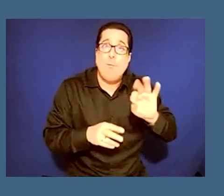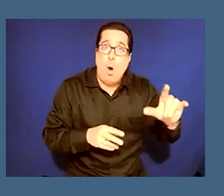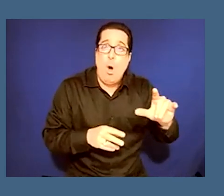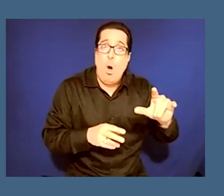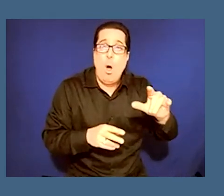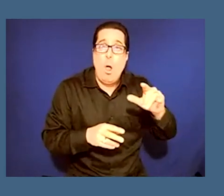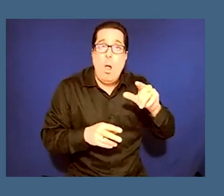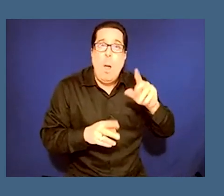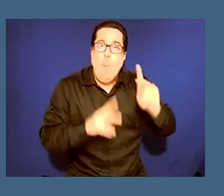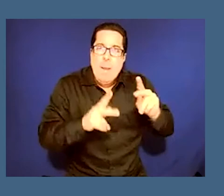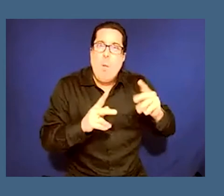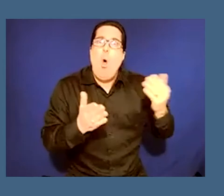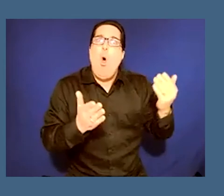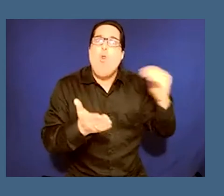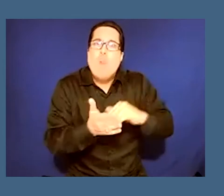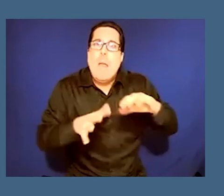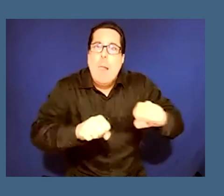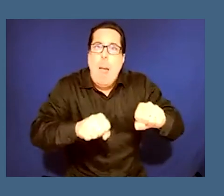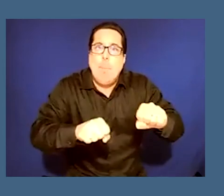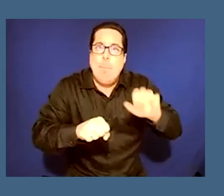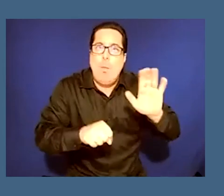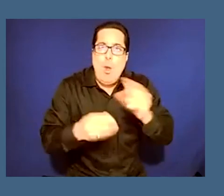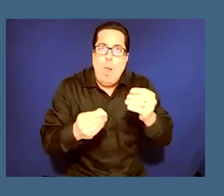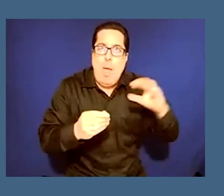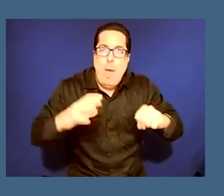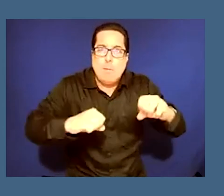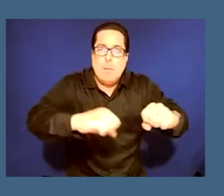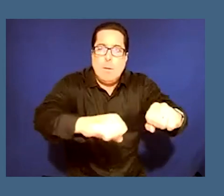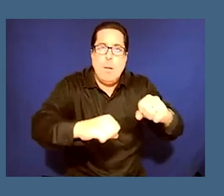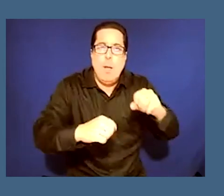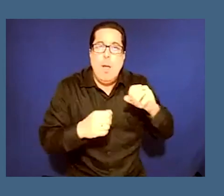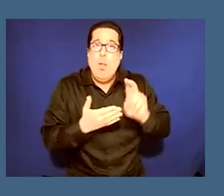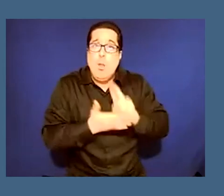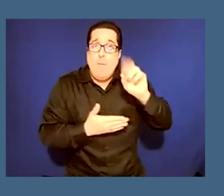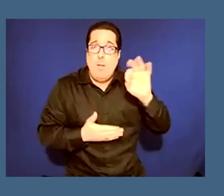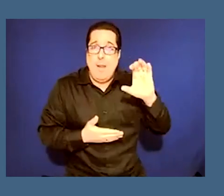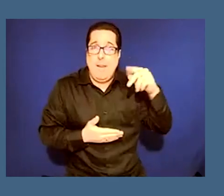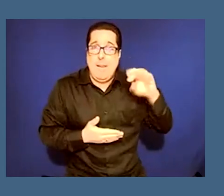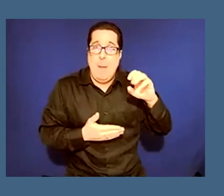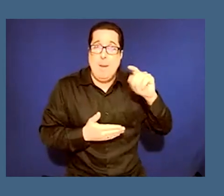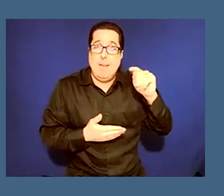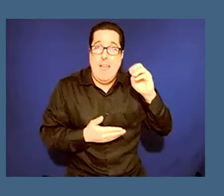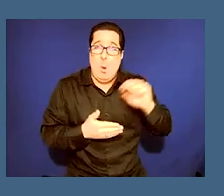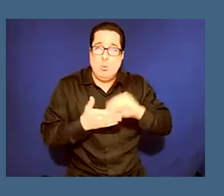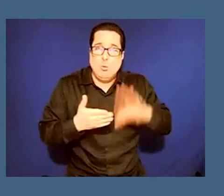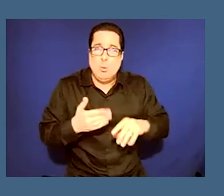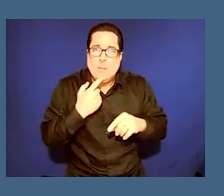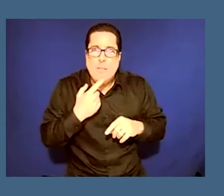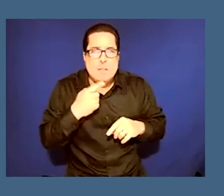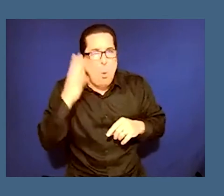this land that the the students of the university of cape town said why is he still here